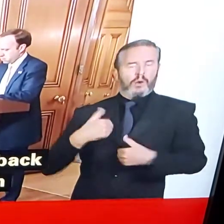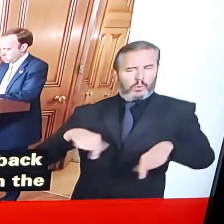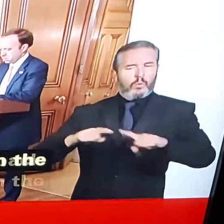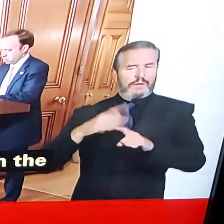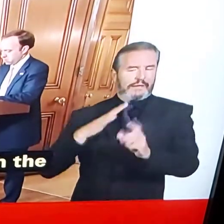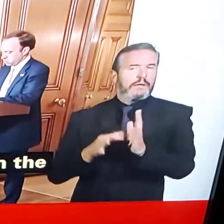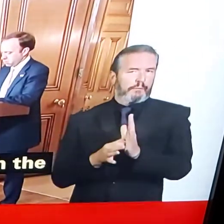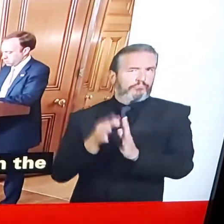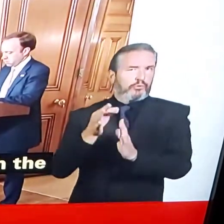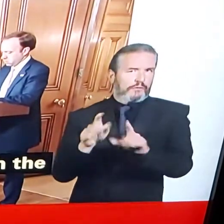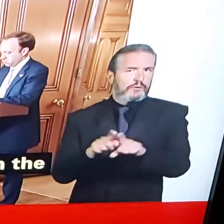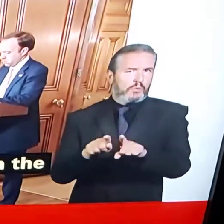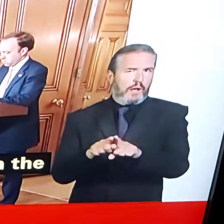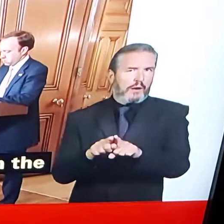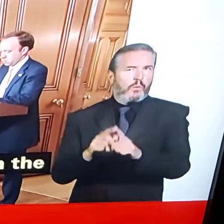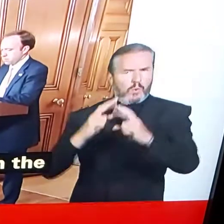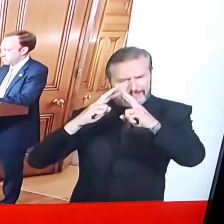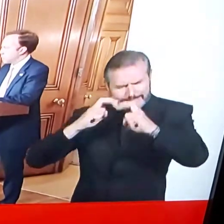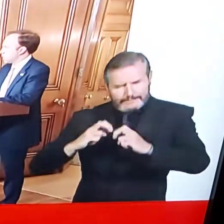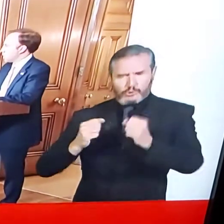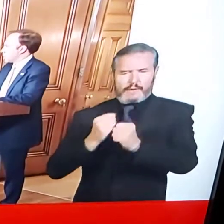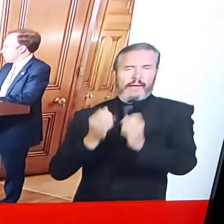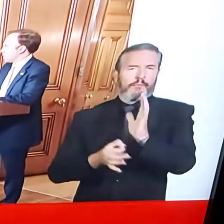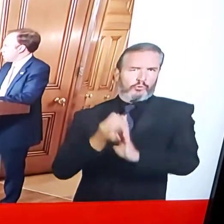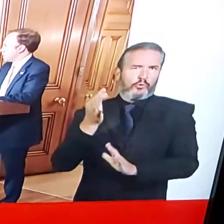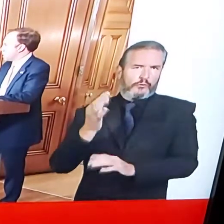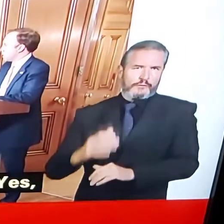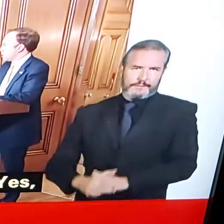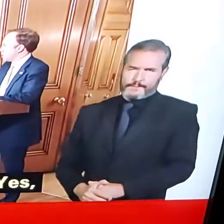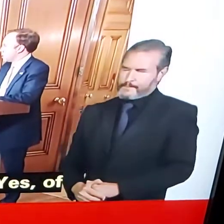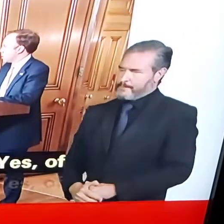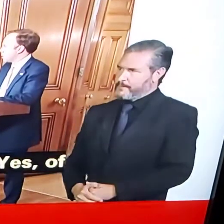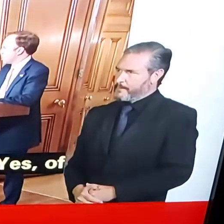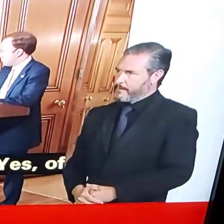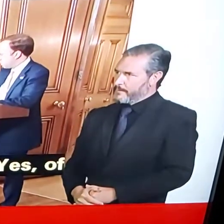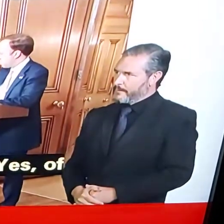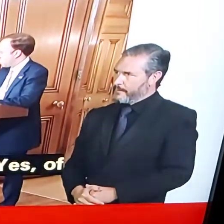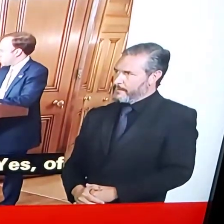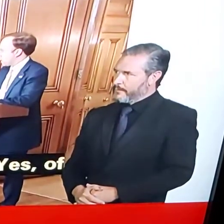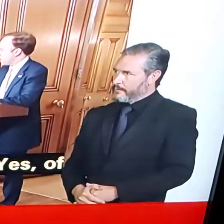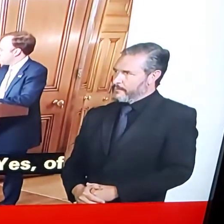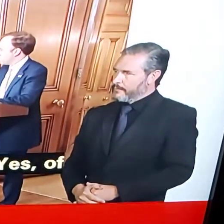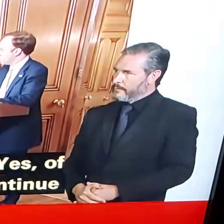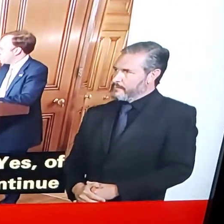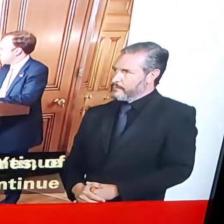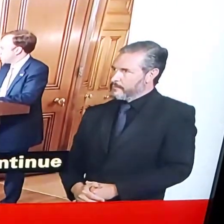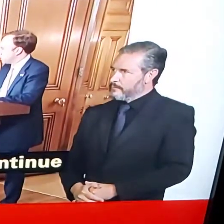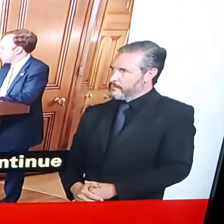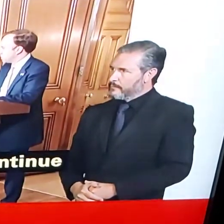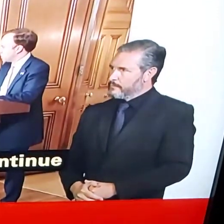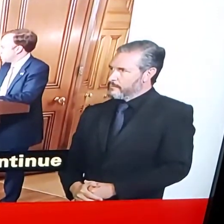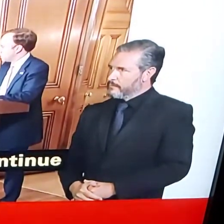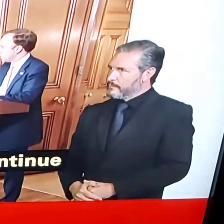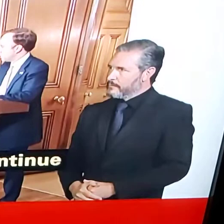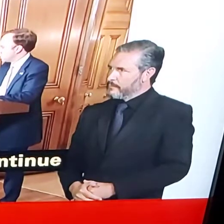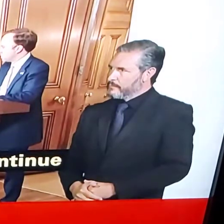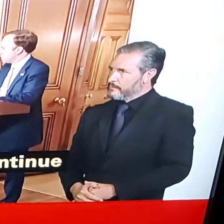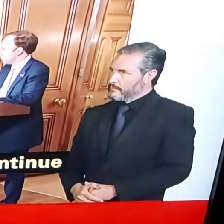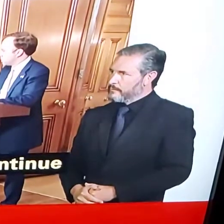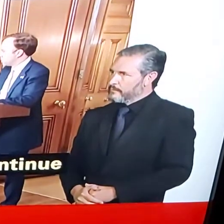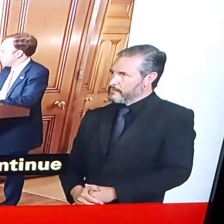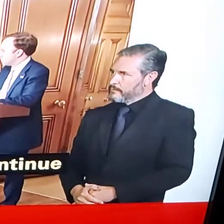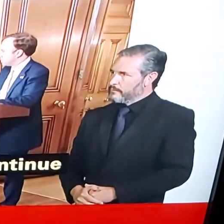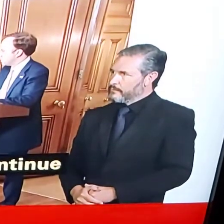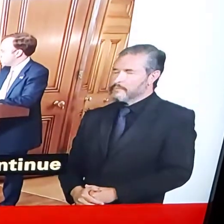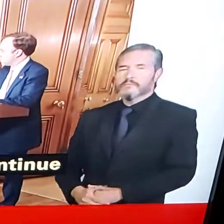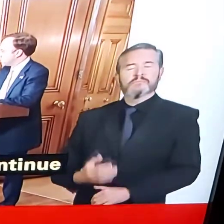with health. So constantly they've had to look at this. But it is very clear from the tone that they do want it to change. The fact of